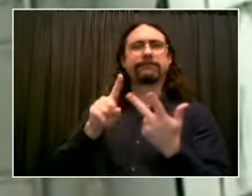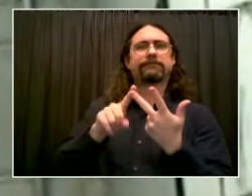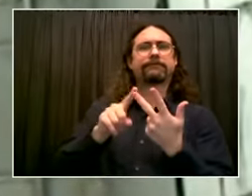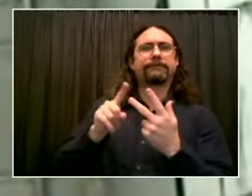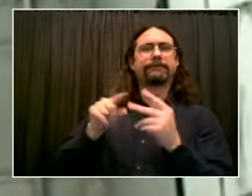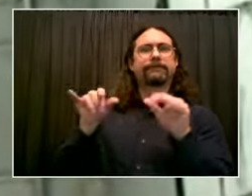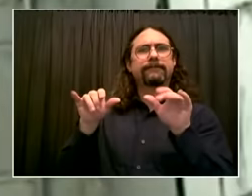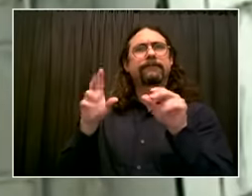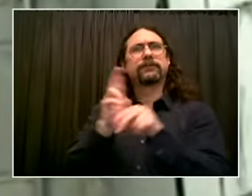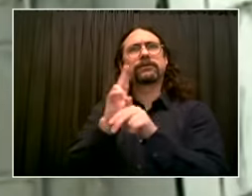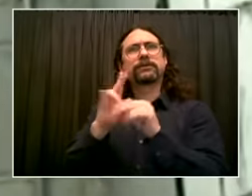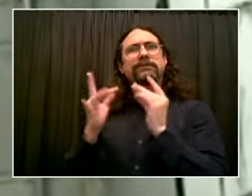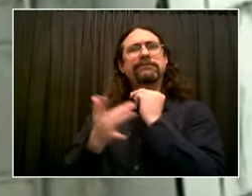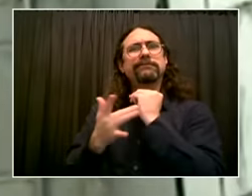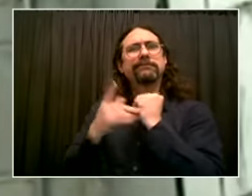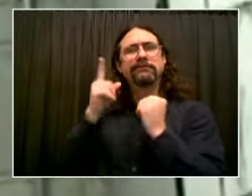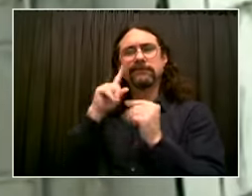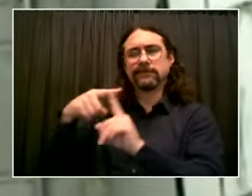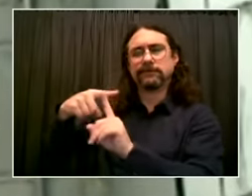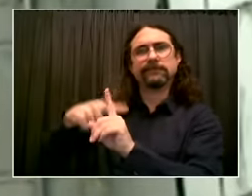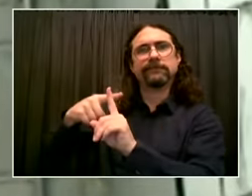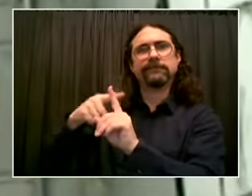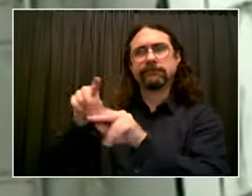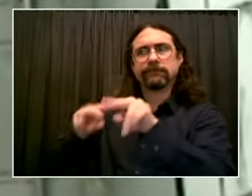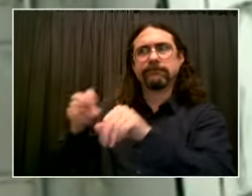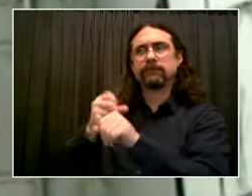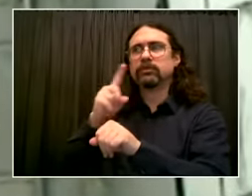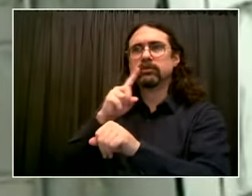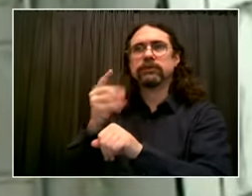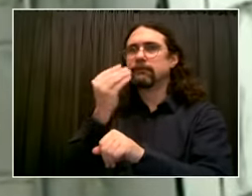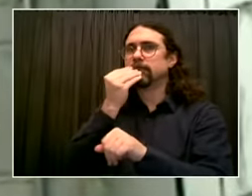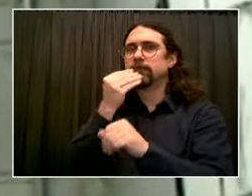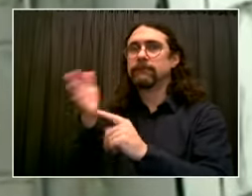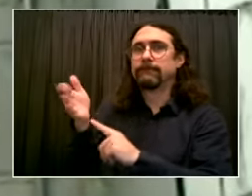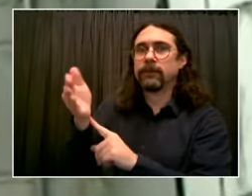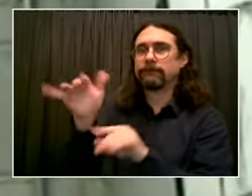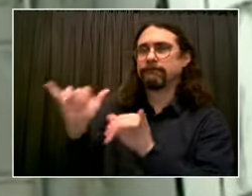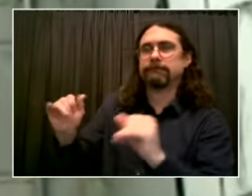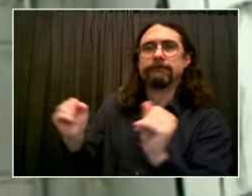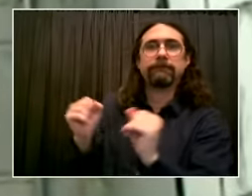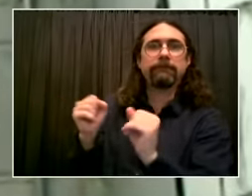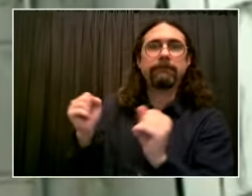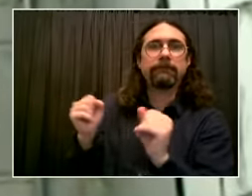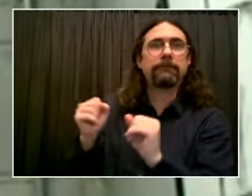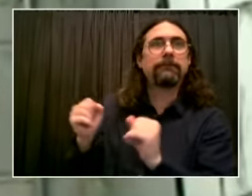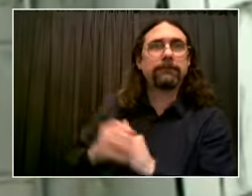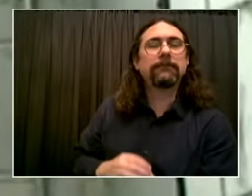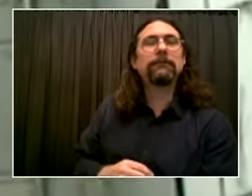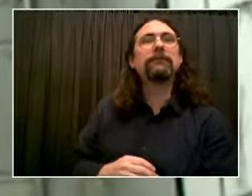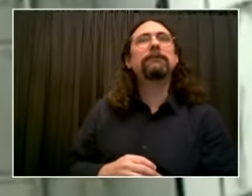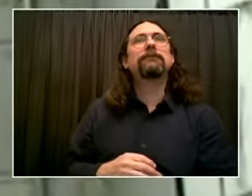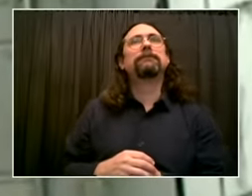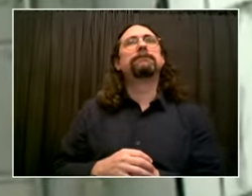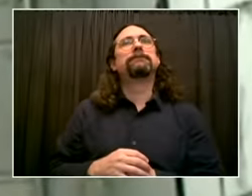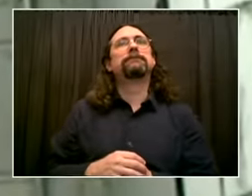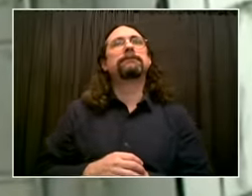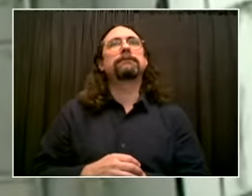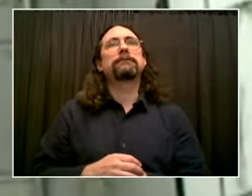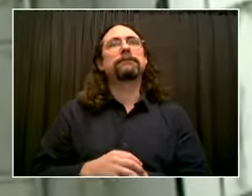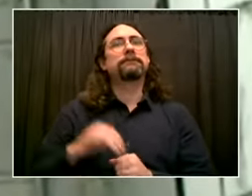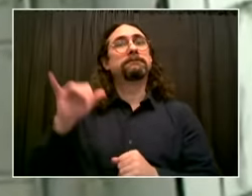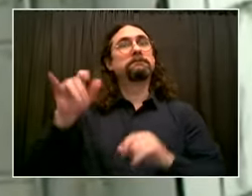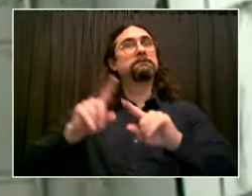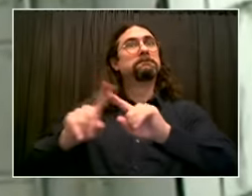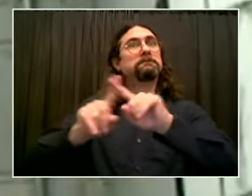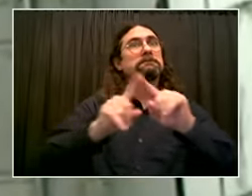We are now, actually today, expanding that technology to track all of our vehicles